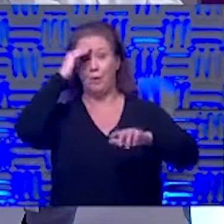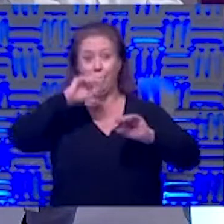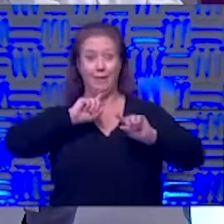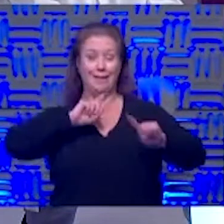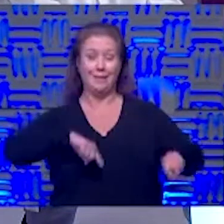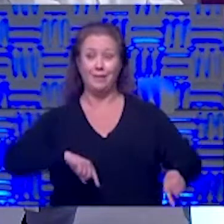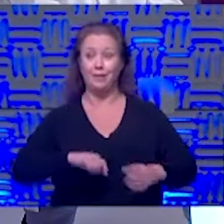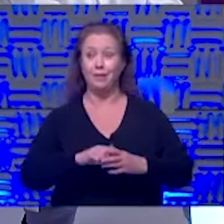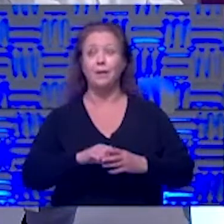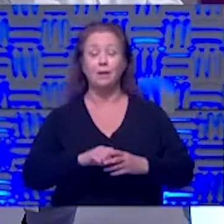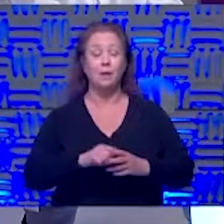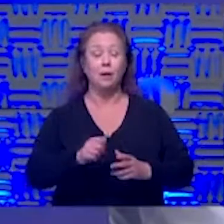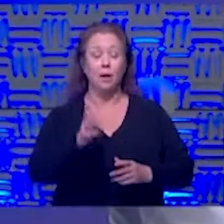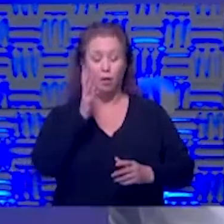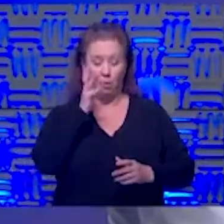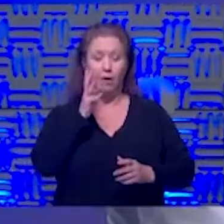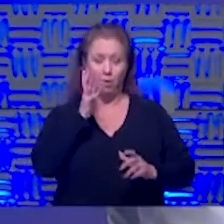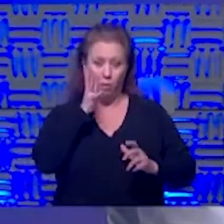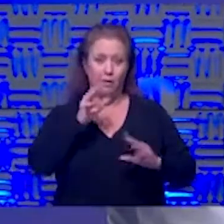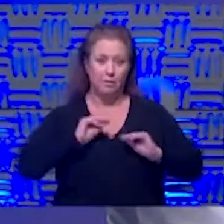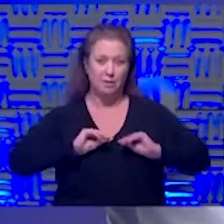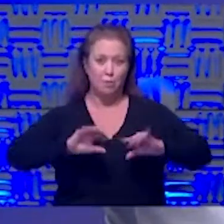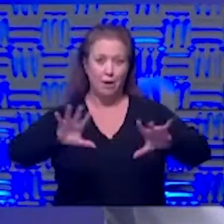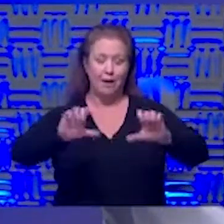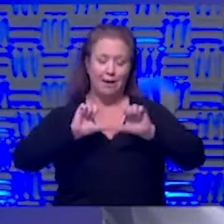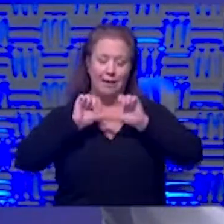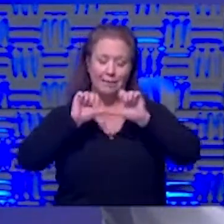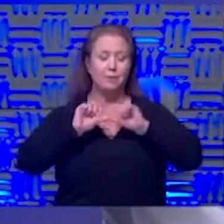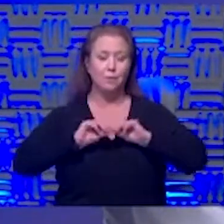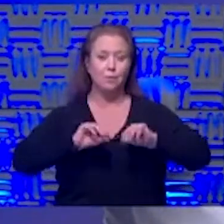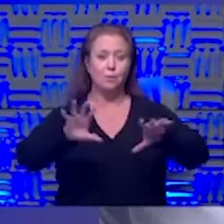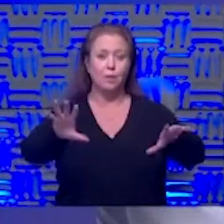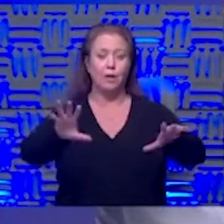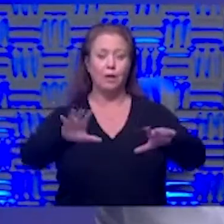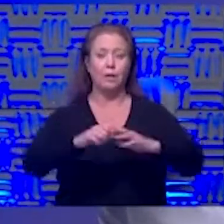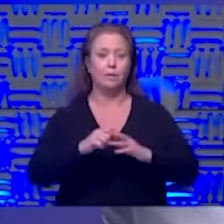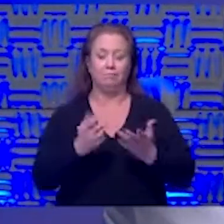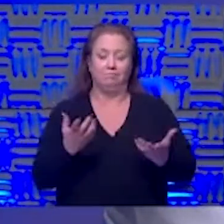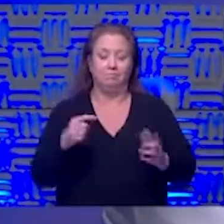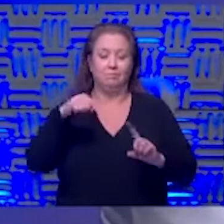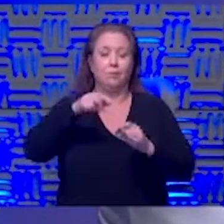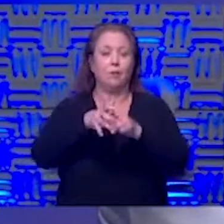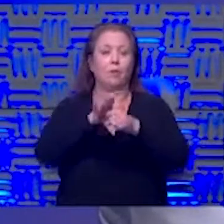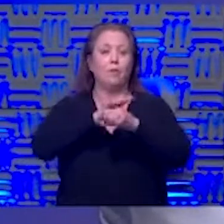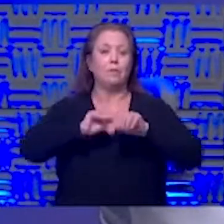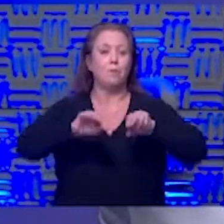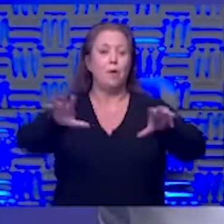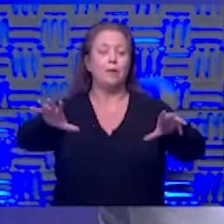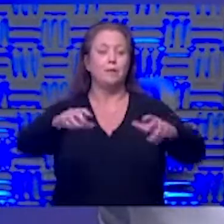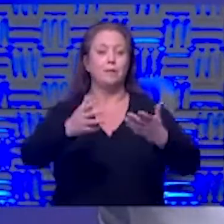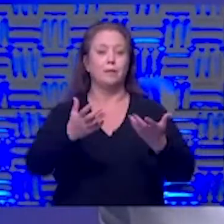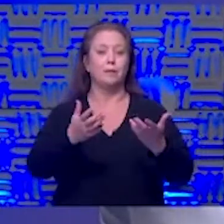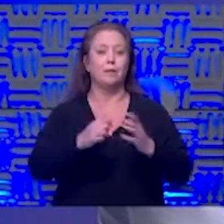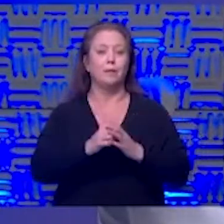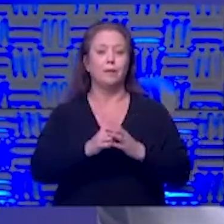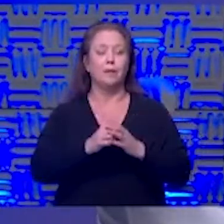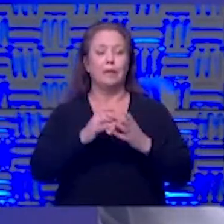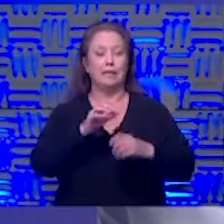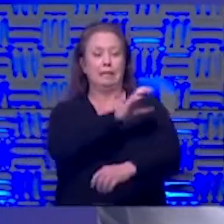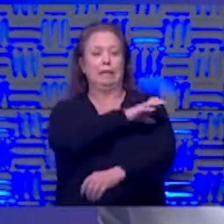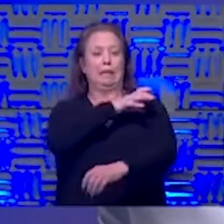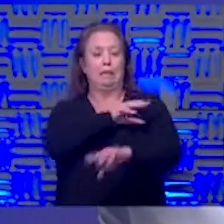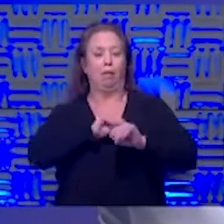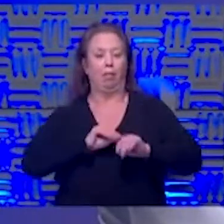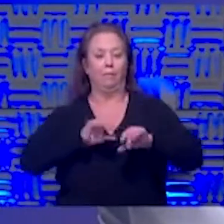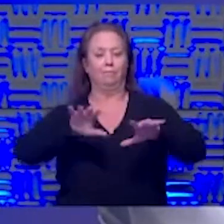that i think it's not it is spreading it's going to continues to spread that's just what this does again it's it's clinical um efficiency and